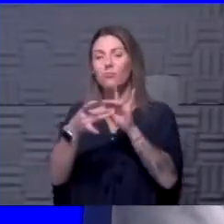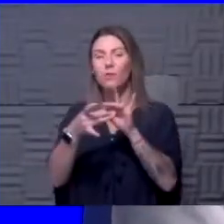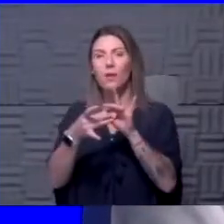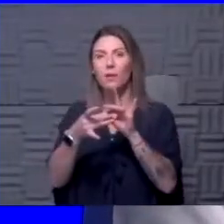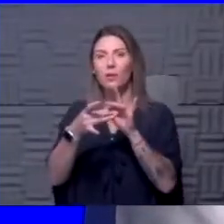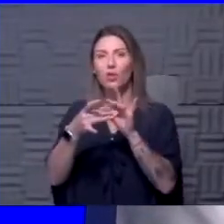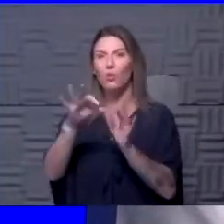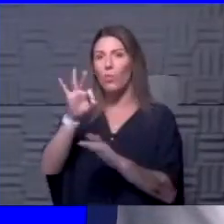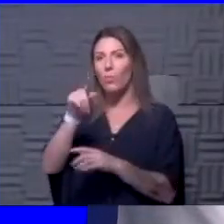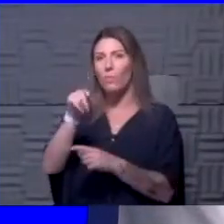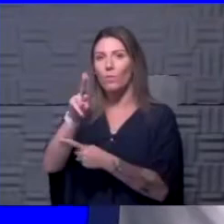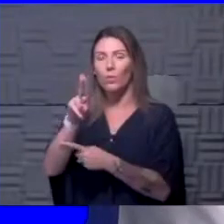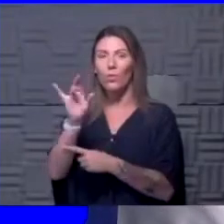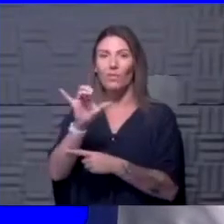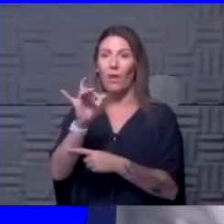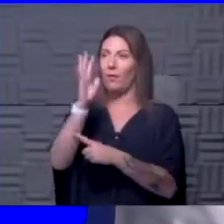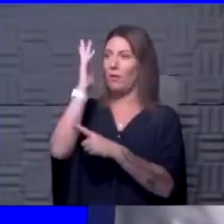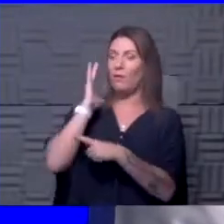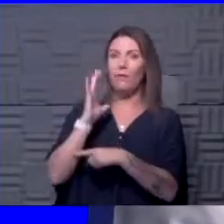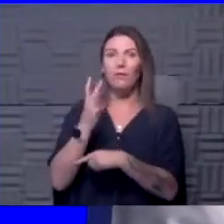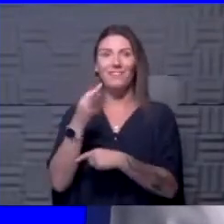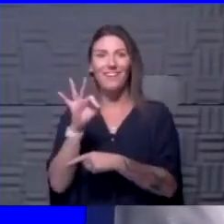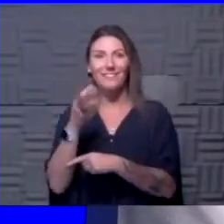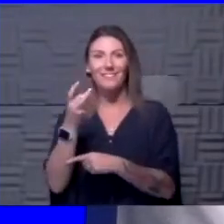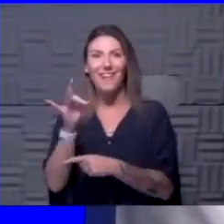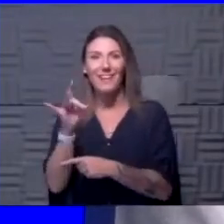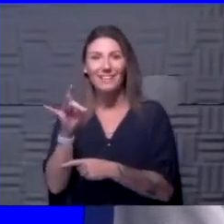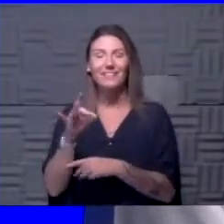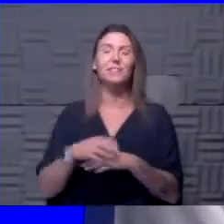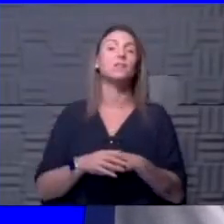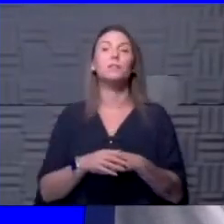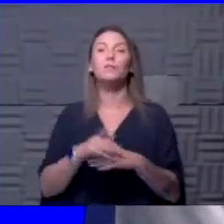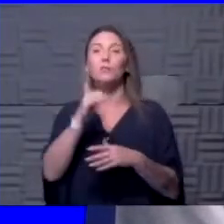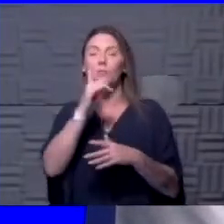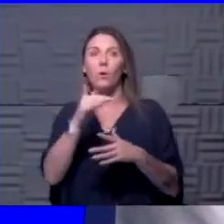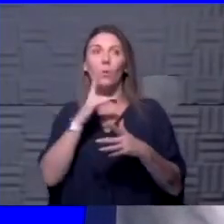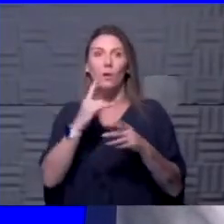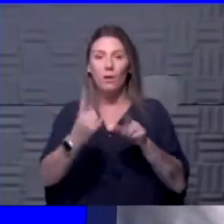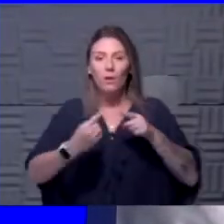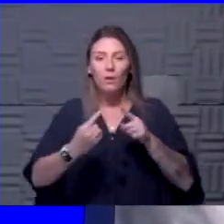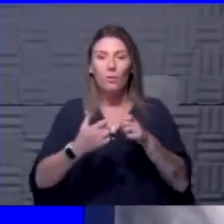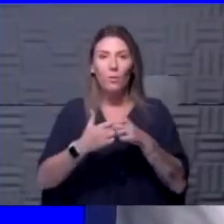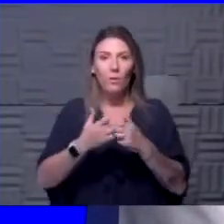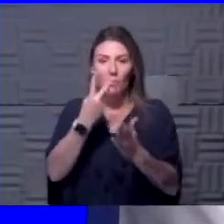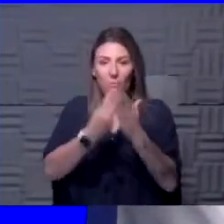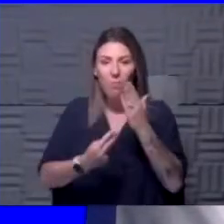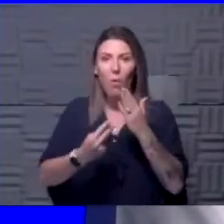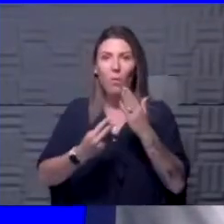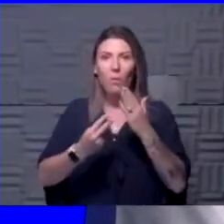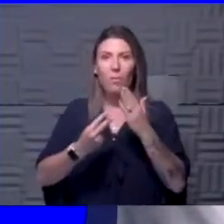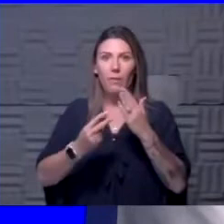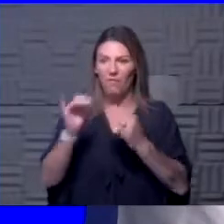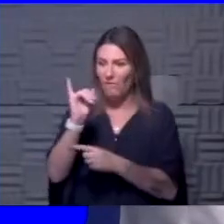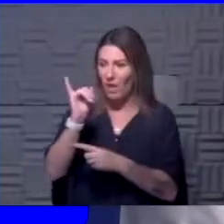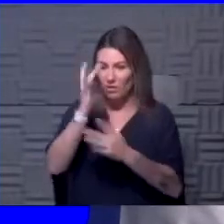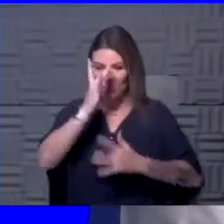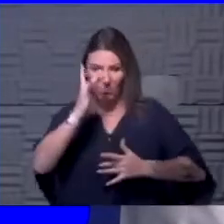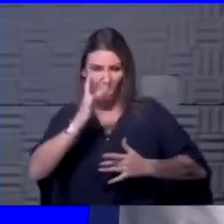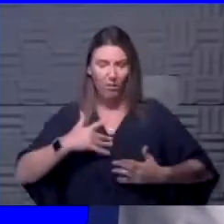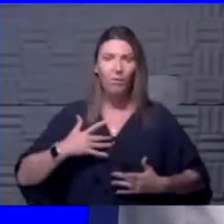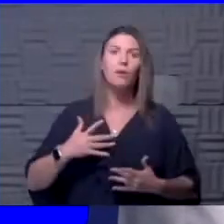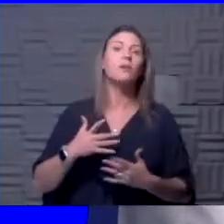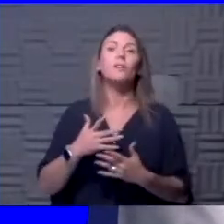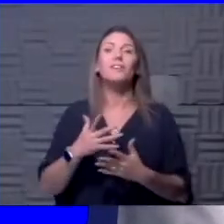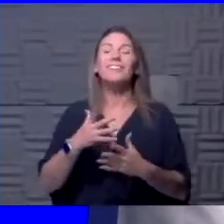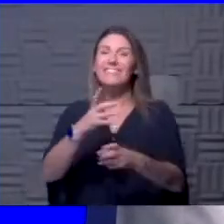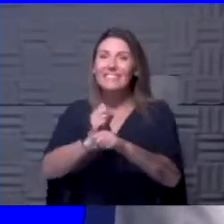as it did in 1918. So you just don't want to be battling another infection as well. So yes, get your influenza vaccine. Don't miss